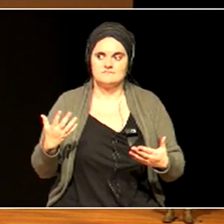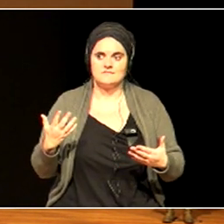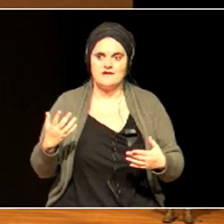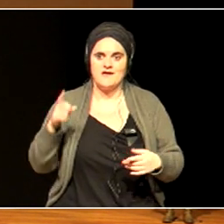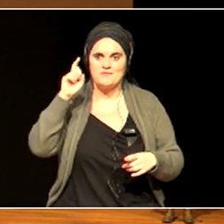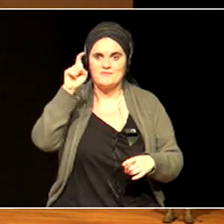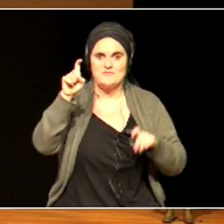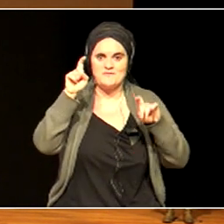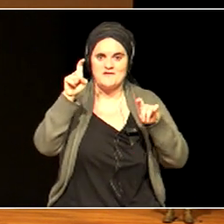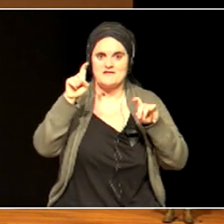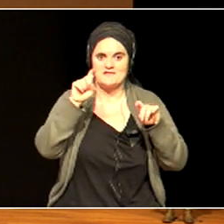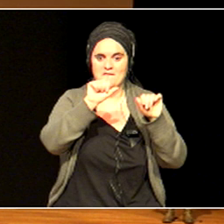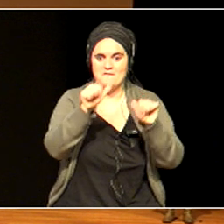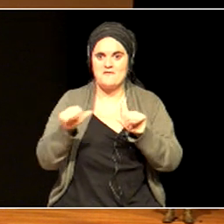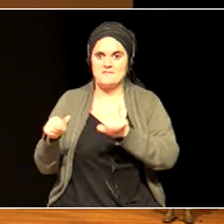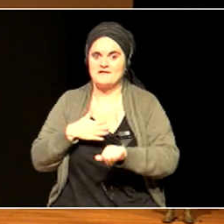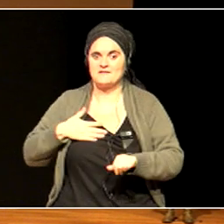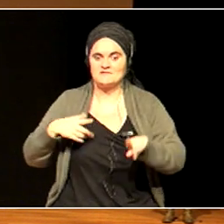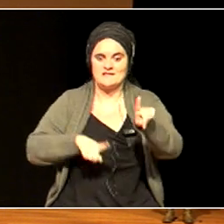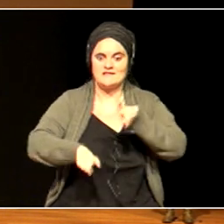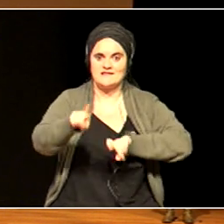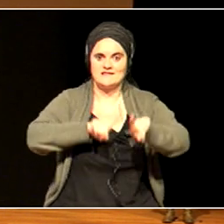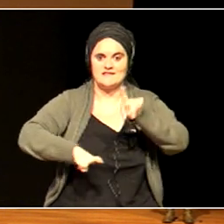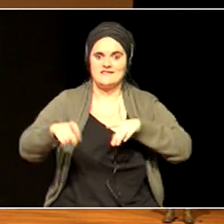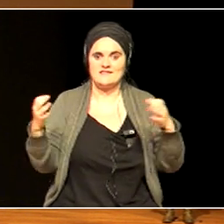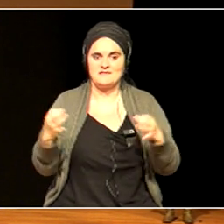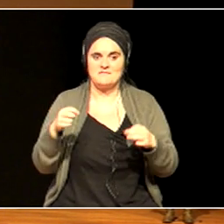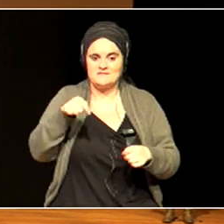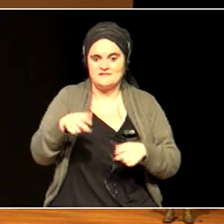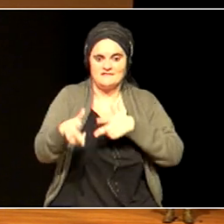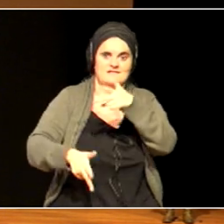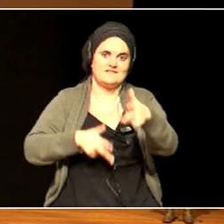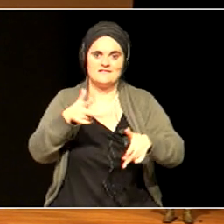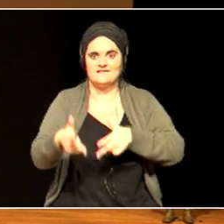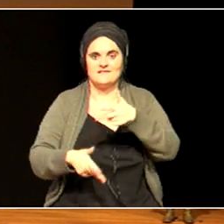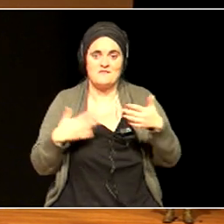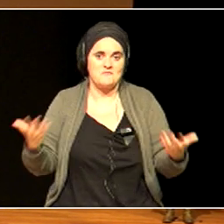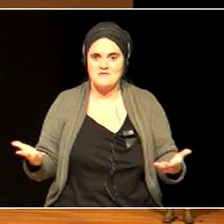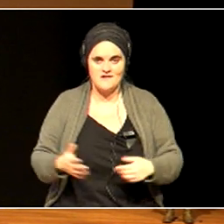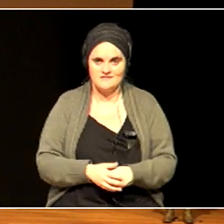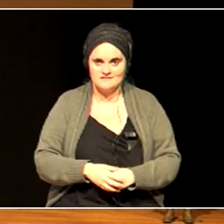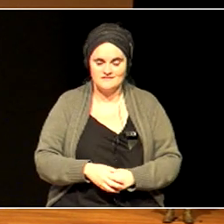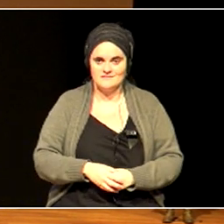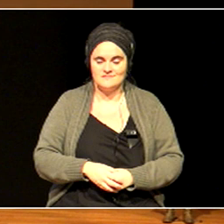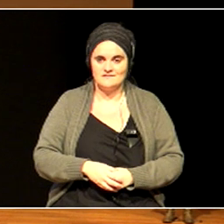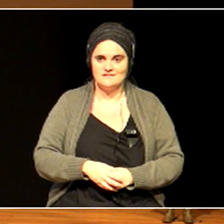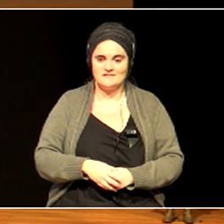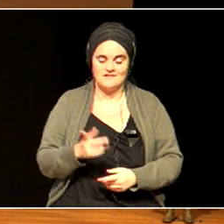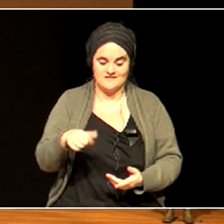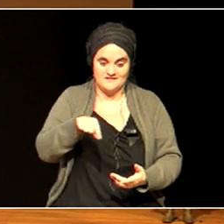will create in the Basque country, you will create in this city, that will be created in the cities across the world.